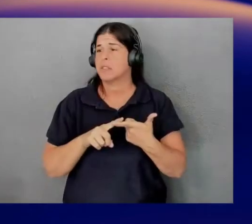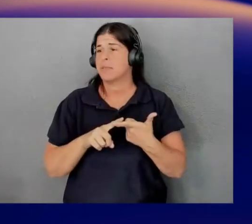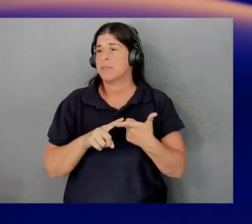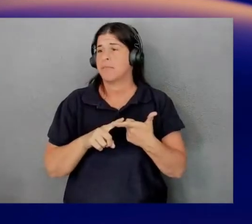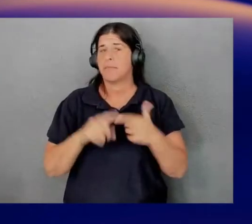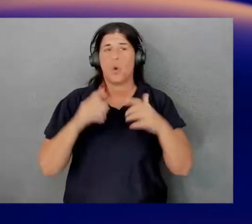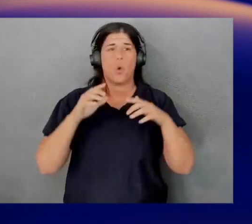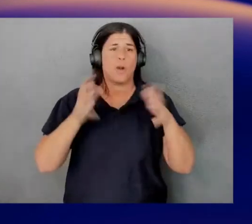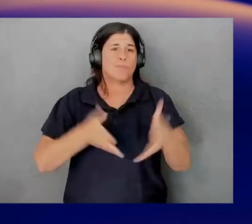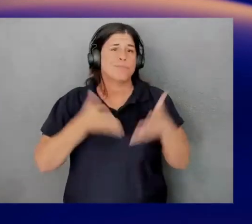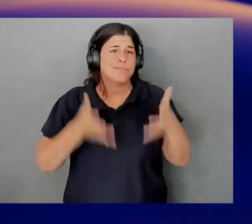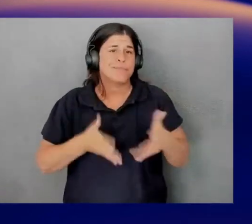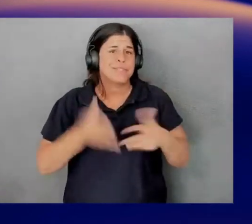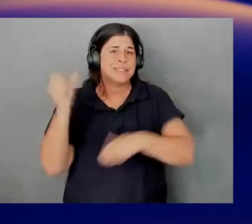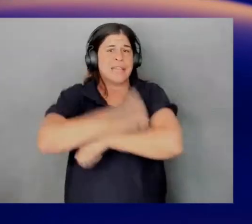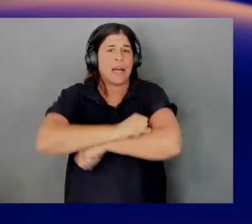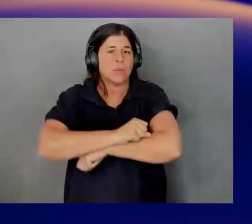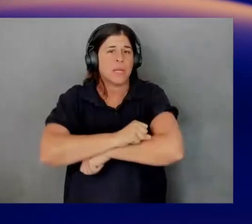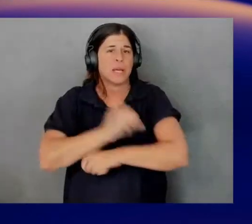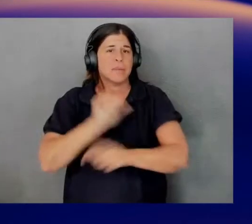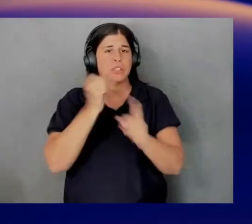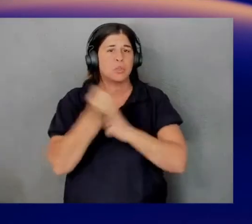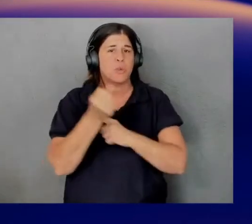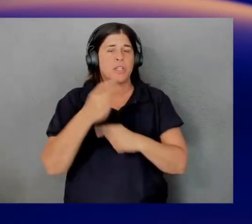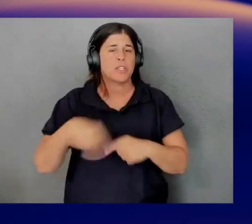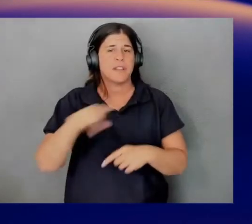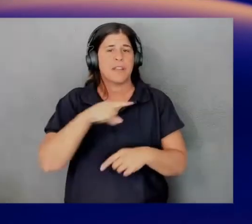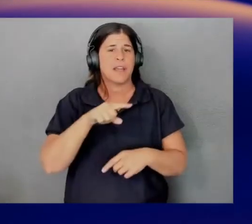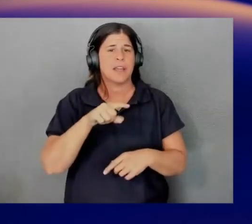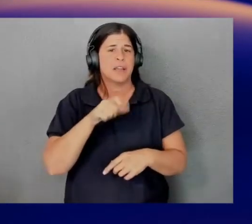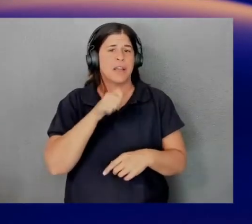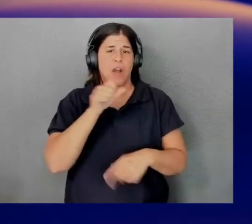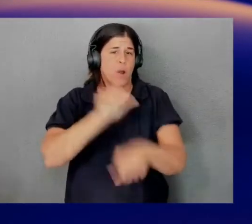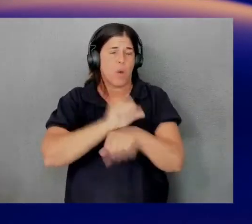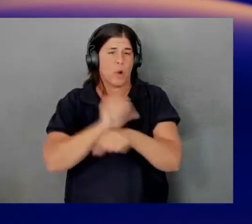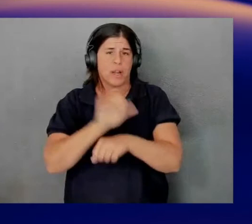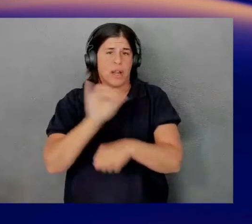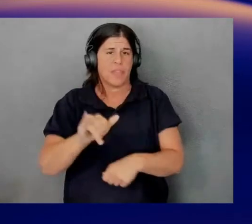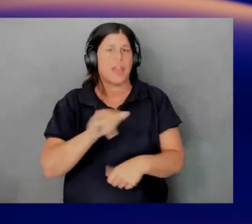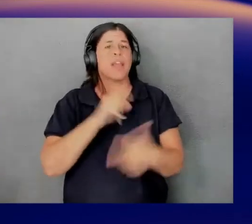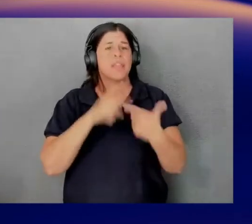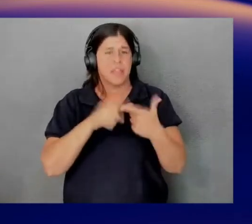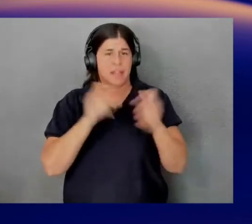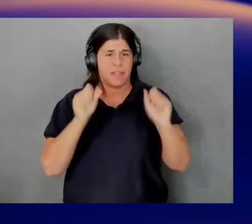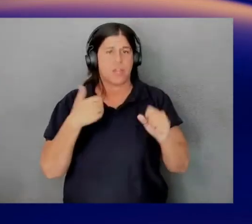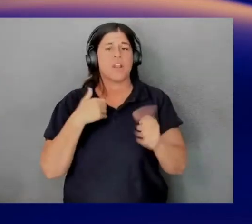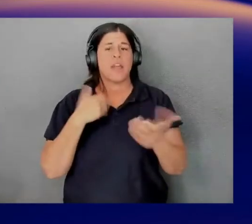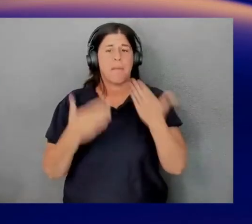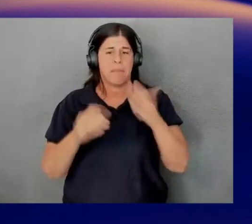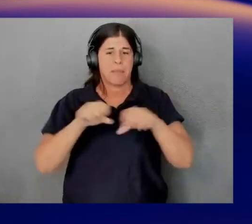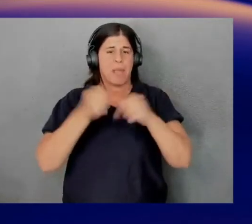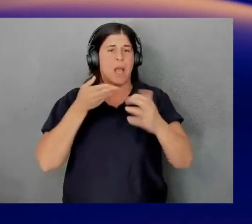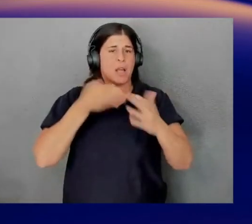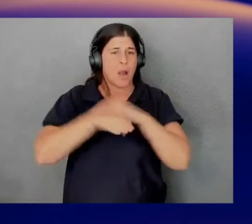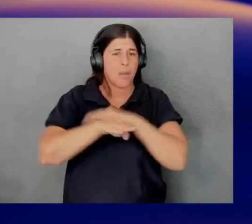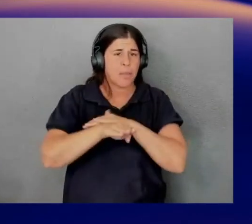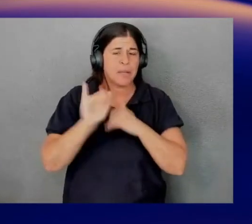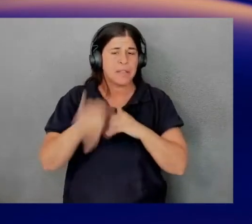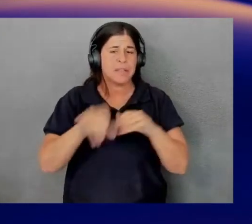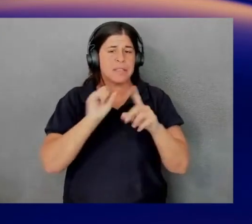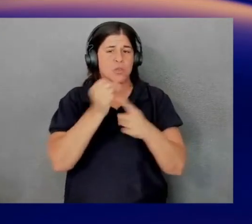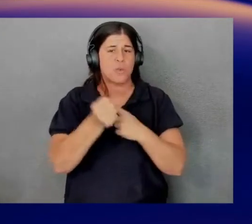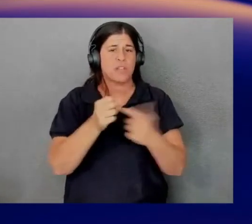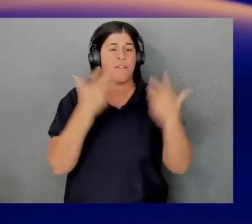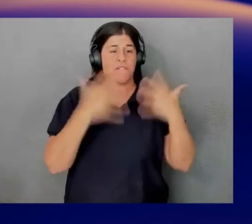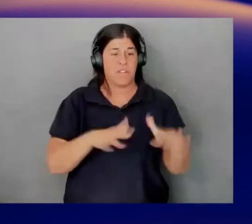situations where if they don't work on them, they could have a compromise situation. And then, once they work on the